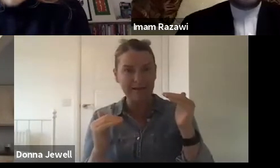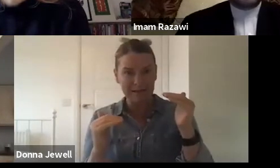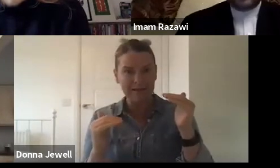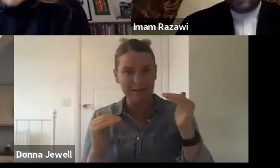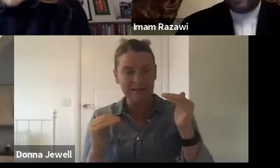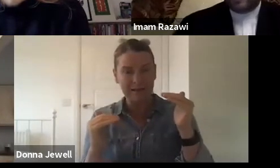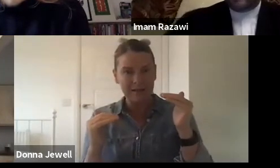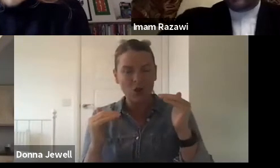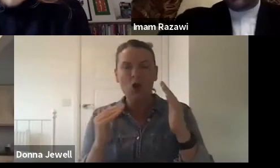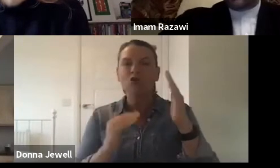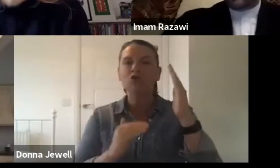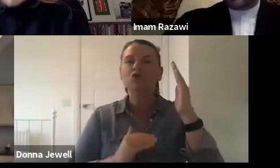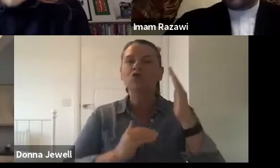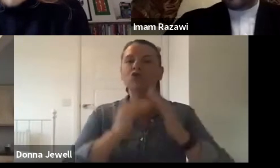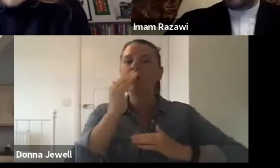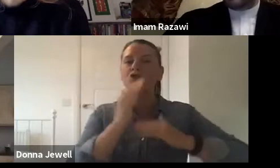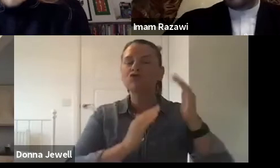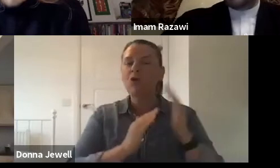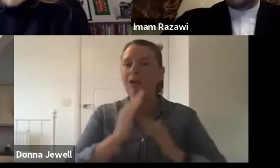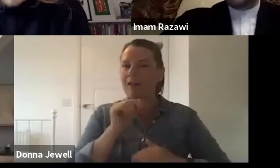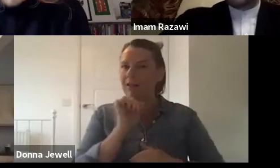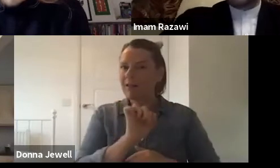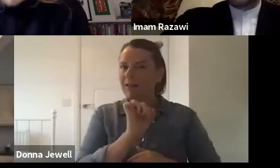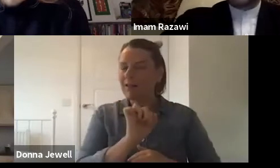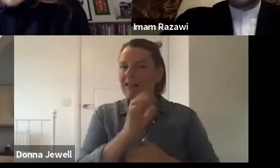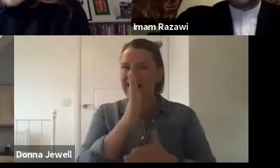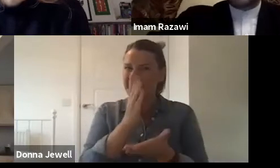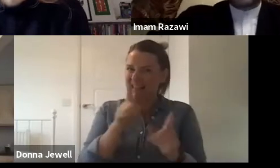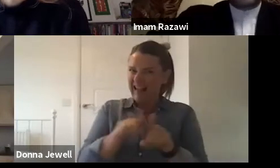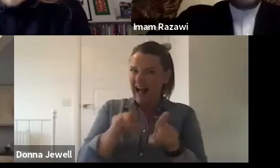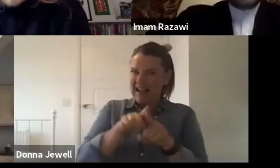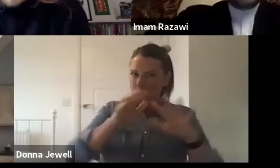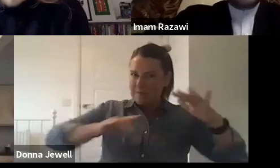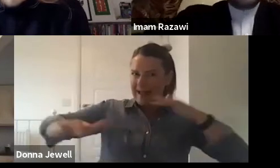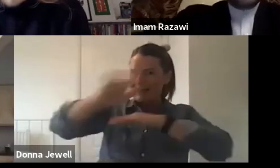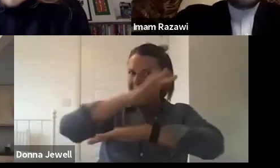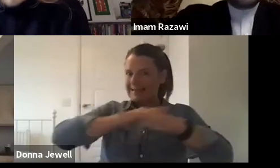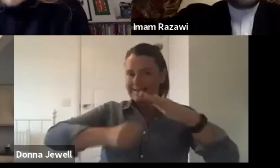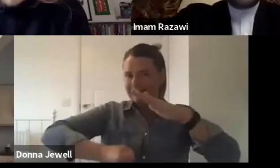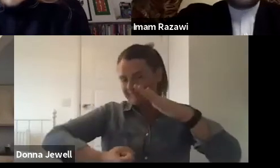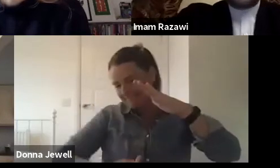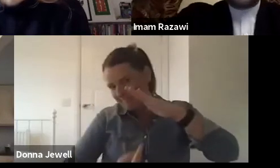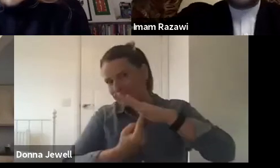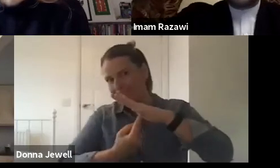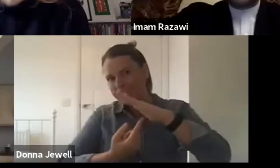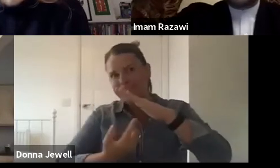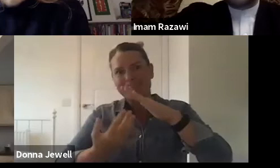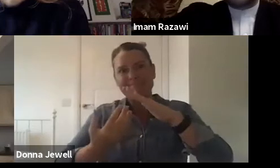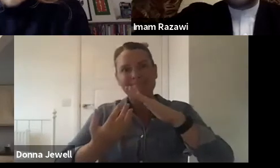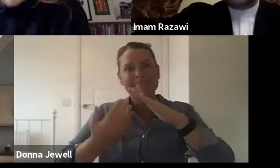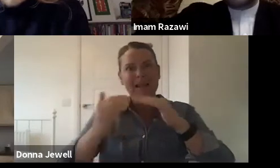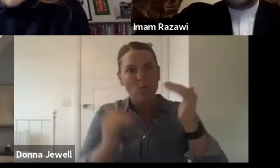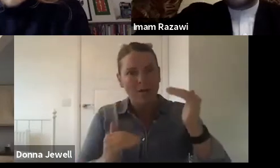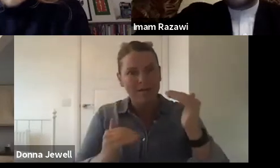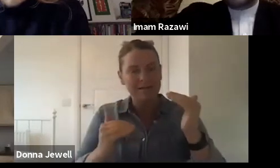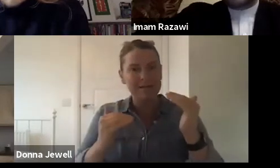city have been made much worse by the pandemic. And I think a lot of research is going on to how